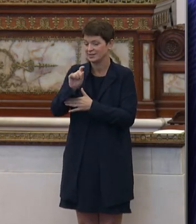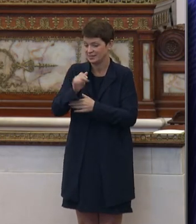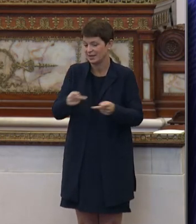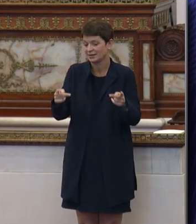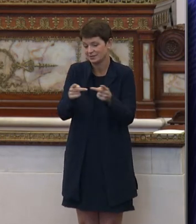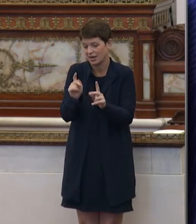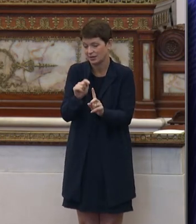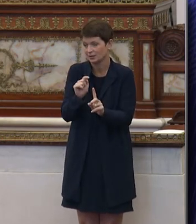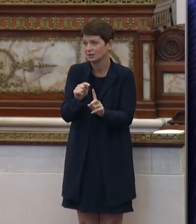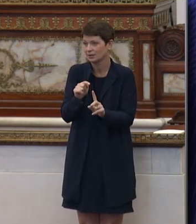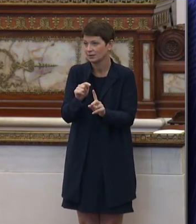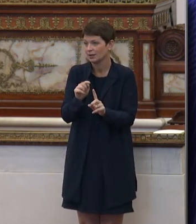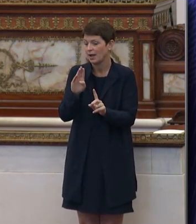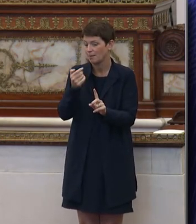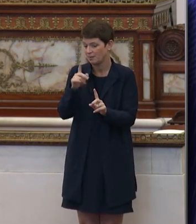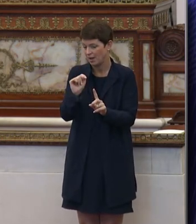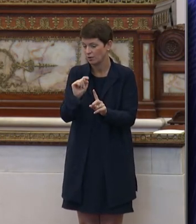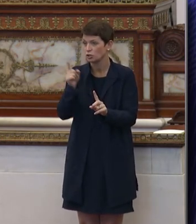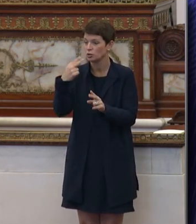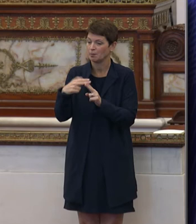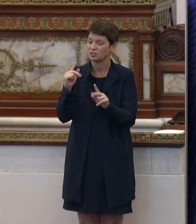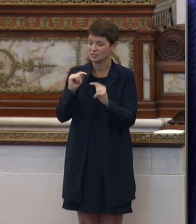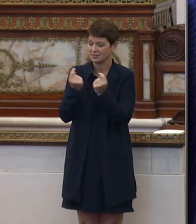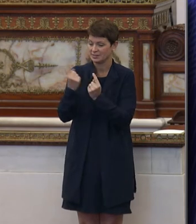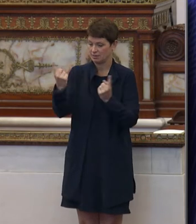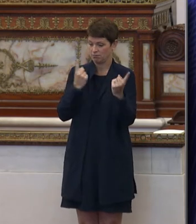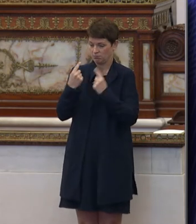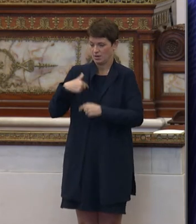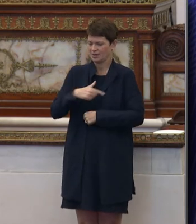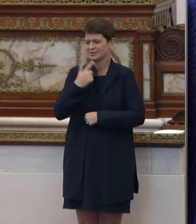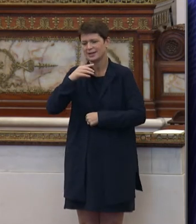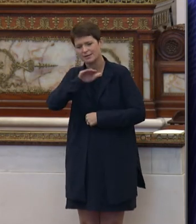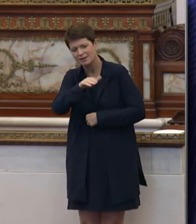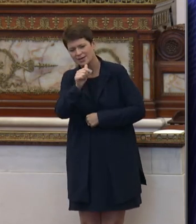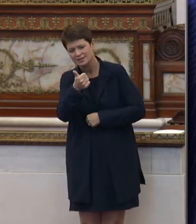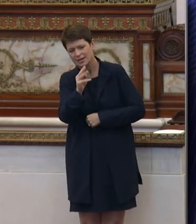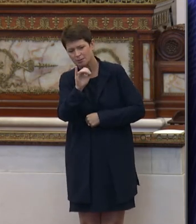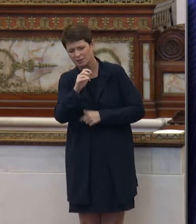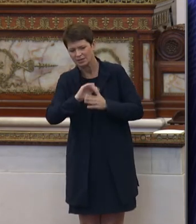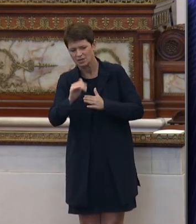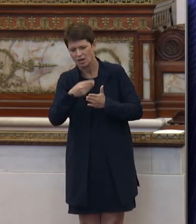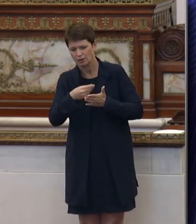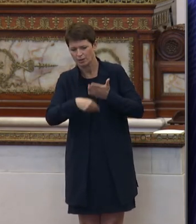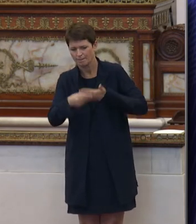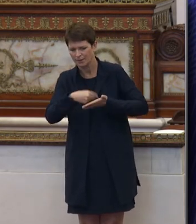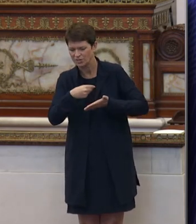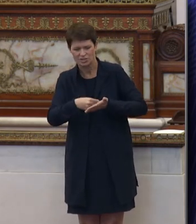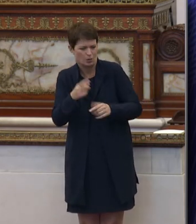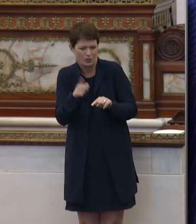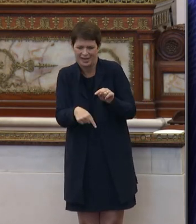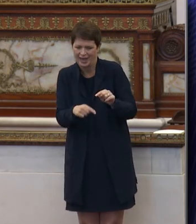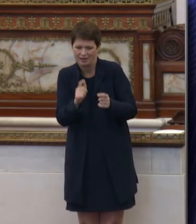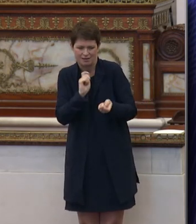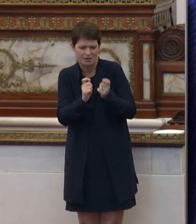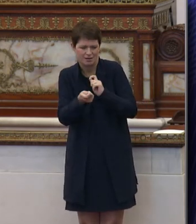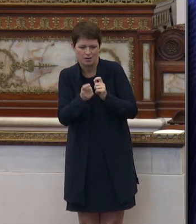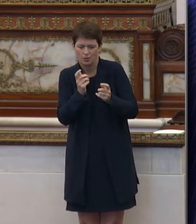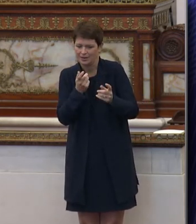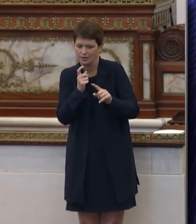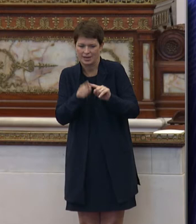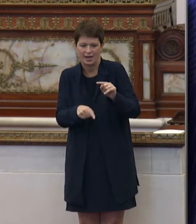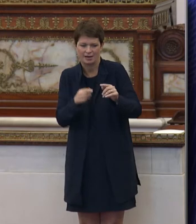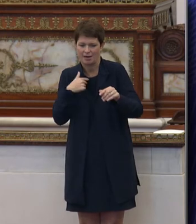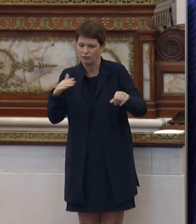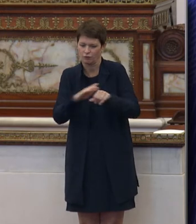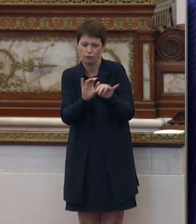the site. Because as I know you've mentioned, the team came to us and said, hey, with a $10 million budget, you know, we would not be able to accommodate the new